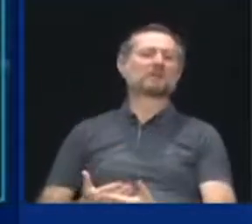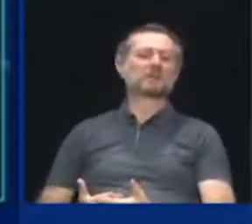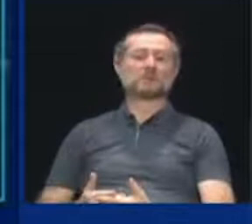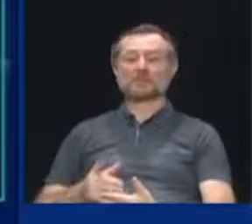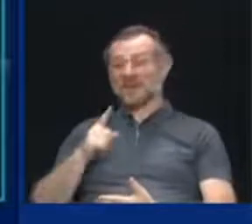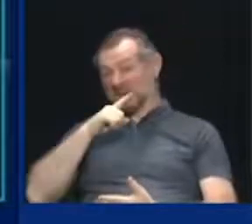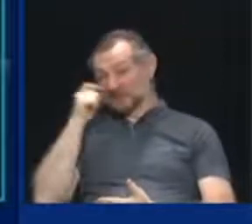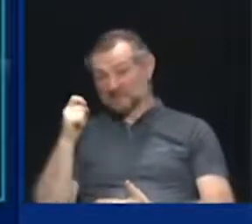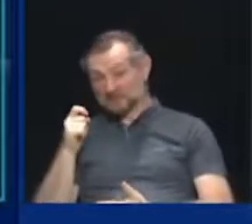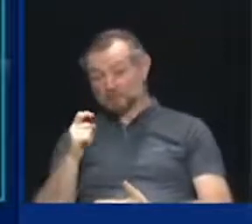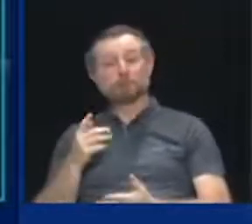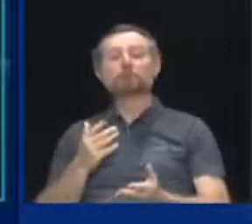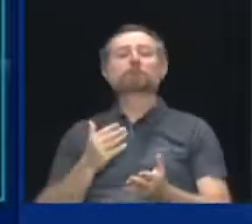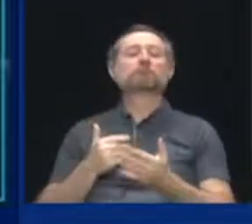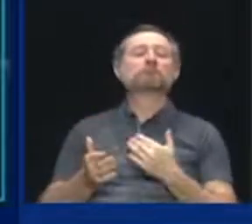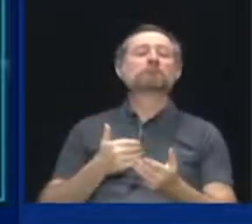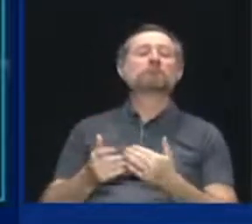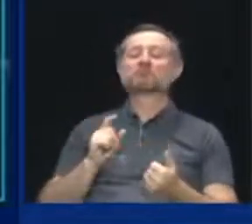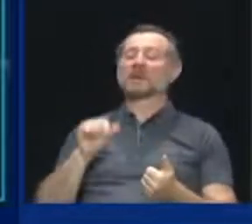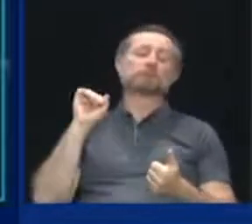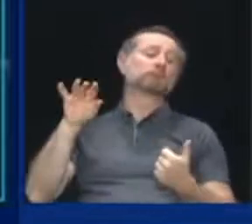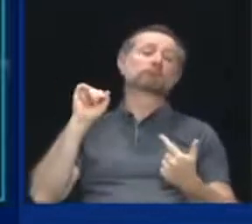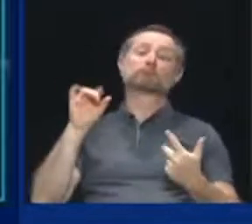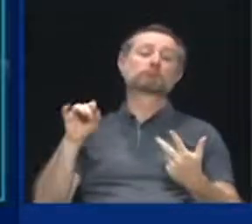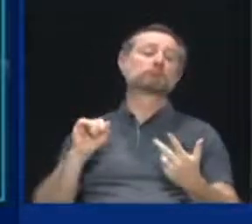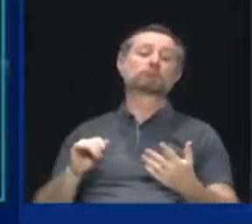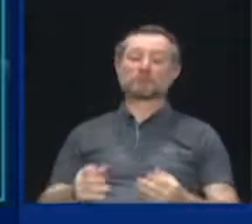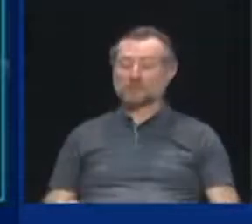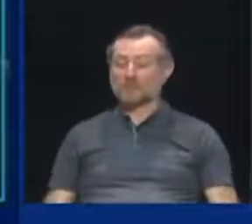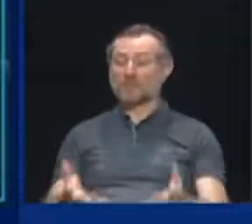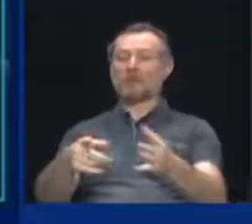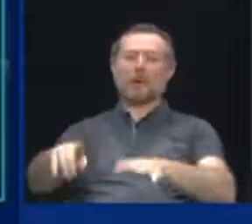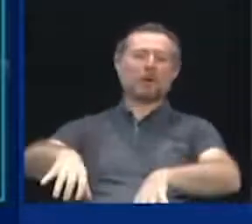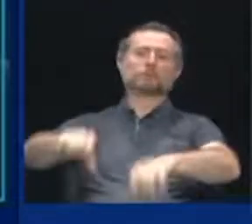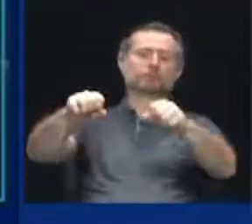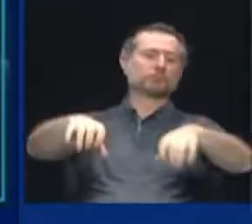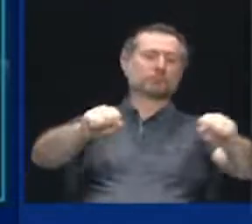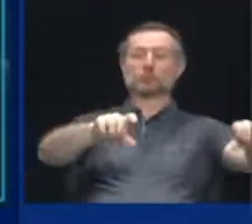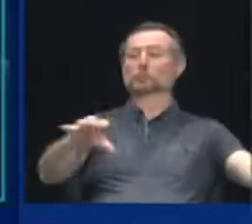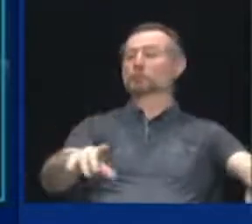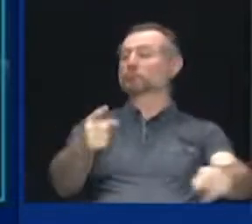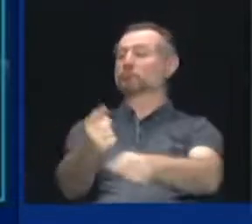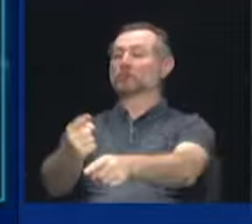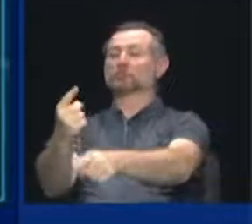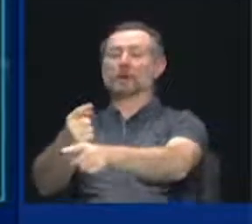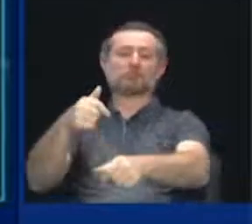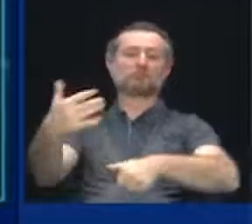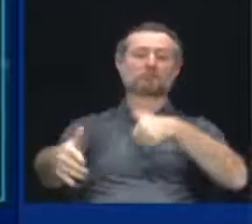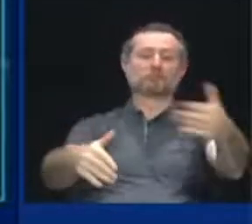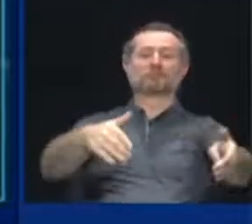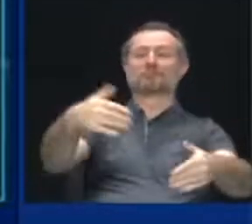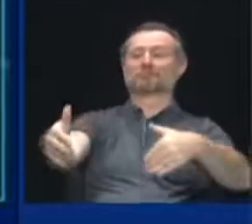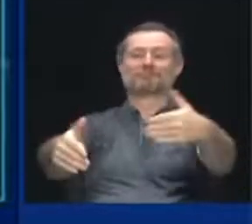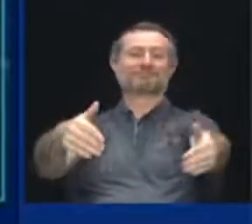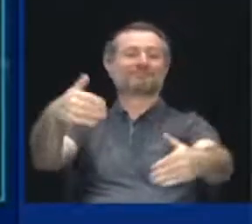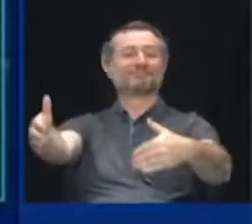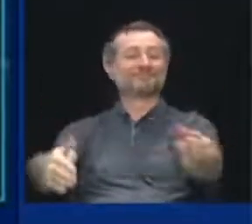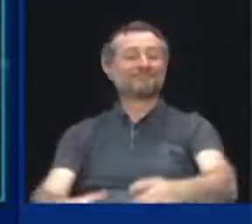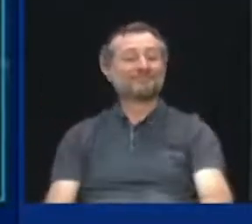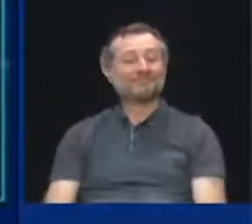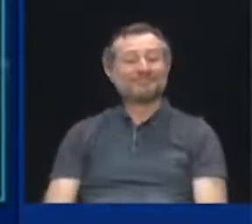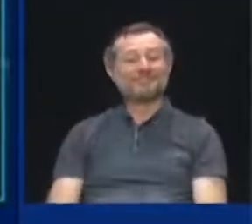matter. Give them the facts and they will do the right thing. I am telling you, as I sit here today, if